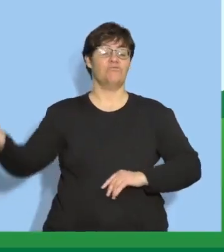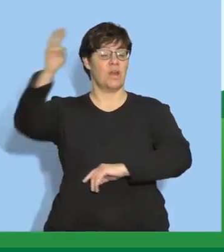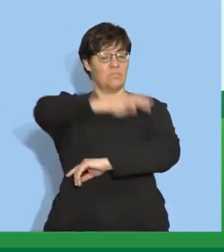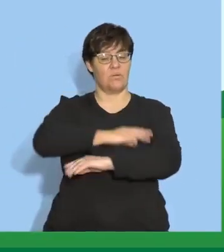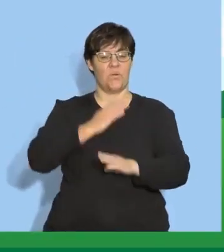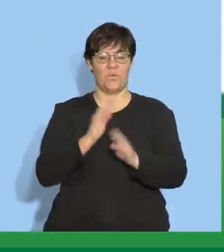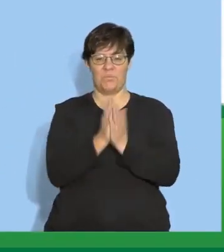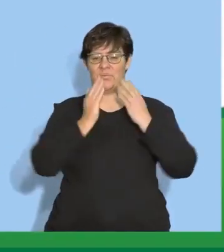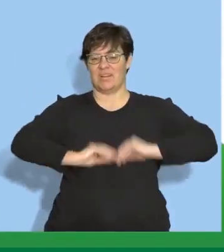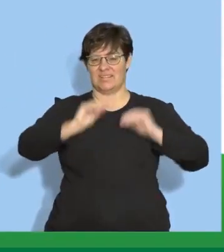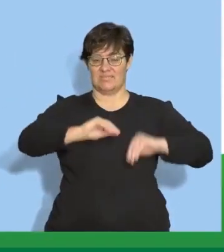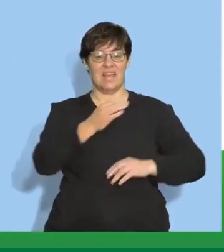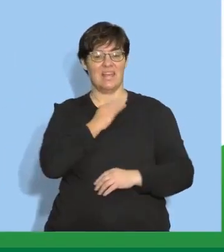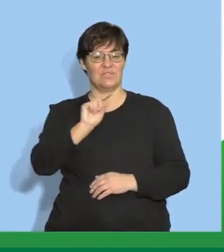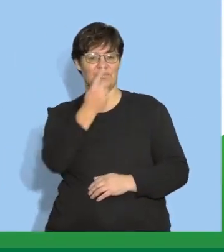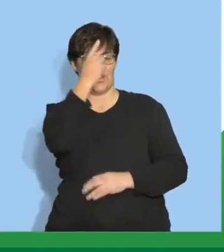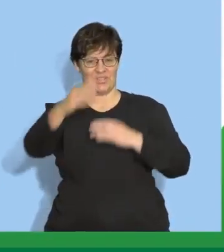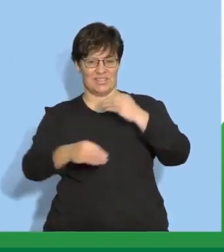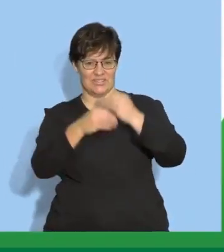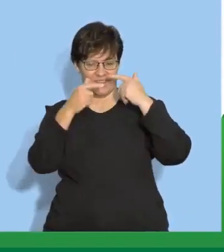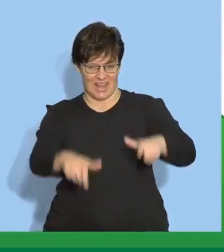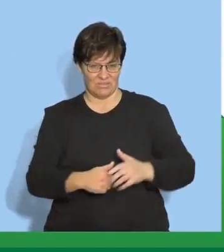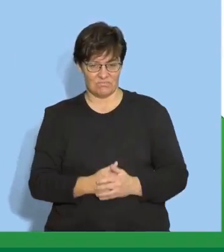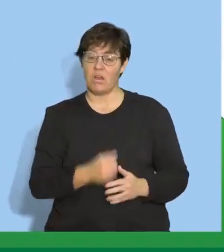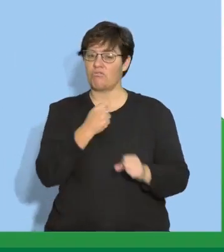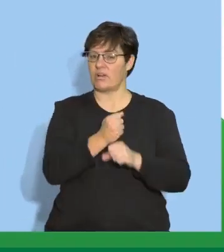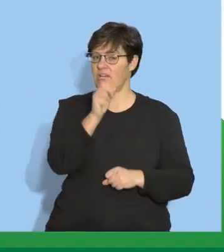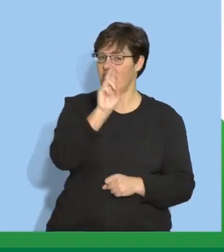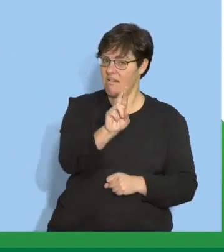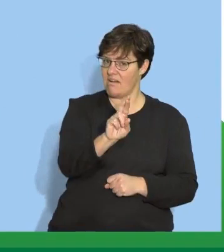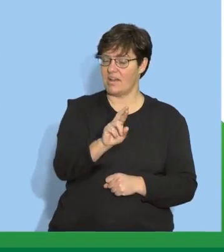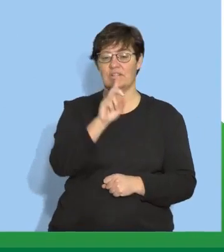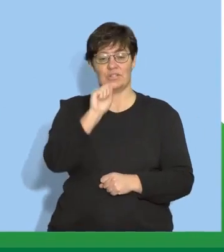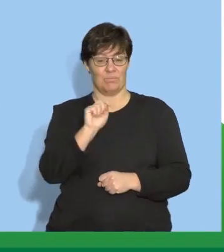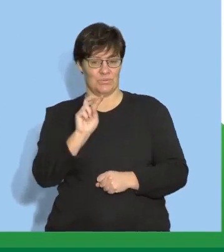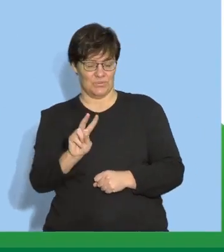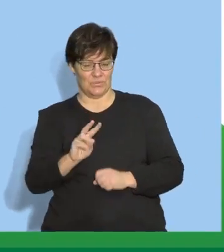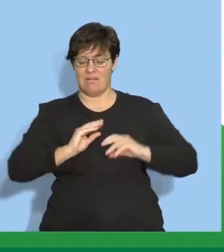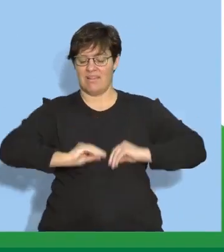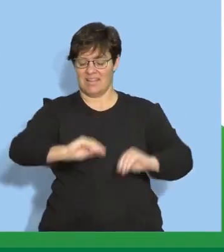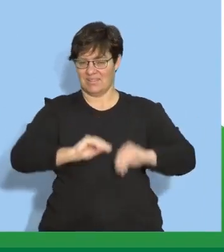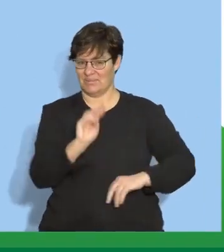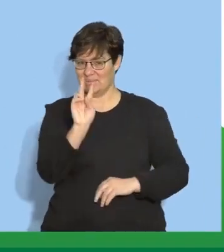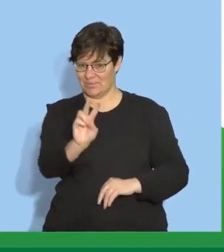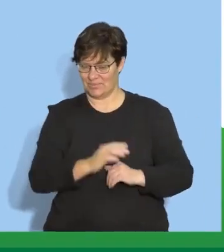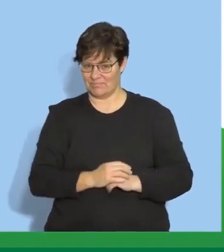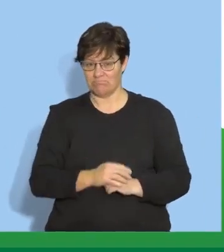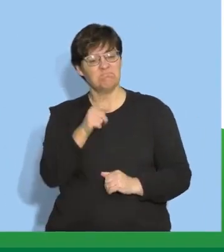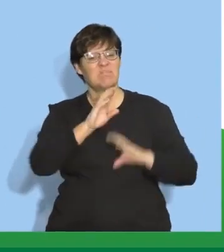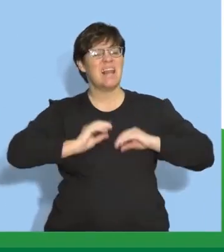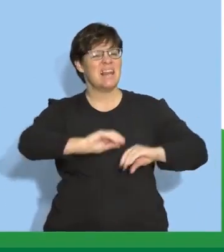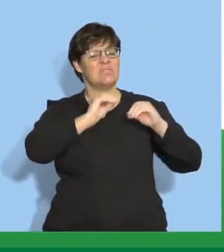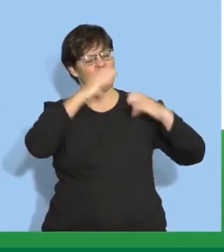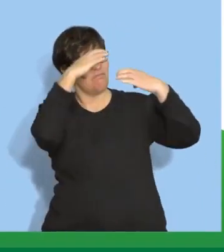This is a Rainbow Workbook Lesson for English First Additional Language, Grade R, Term 2, Lesson 2.